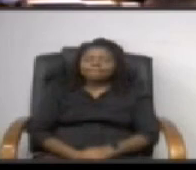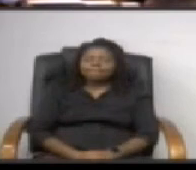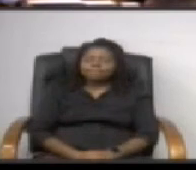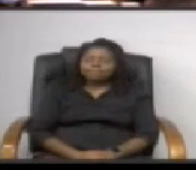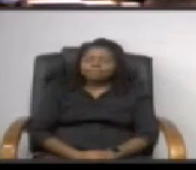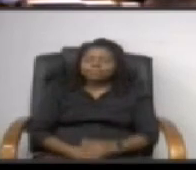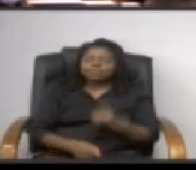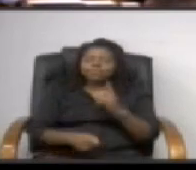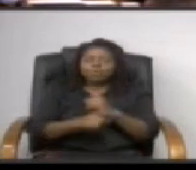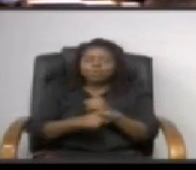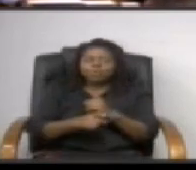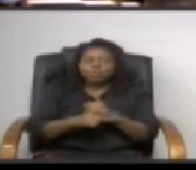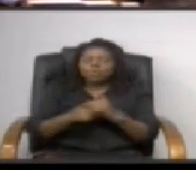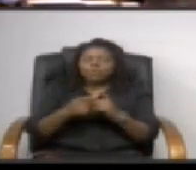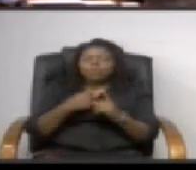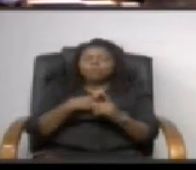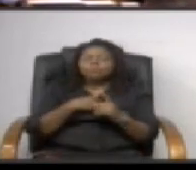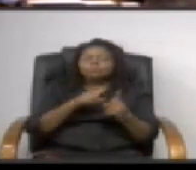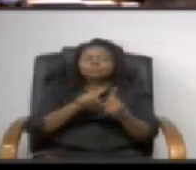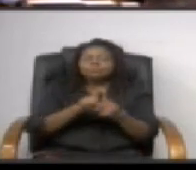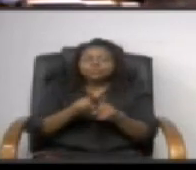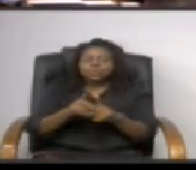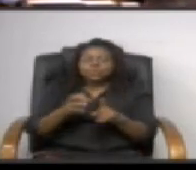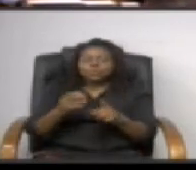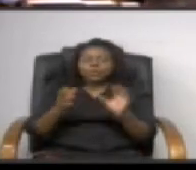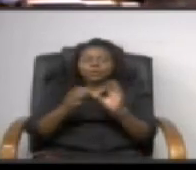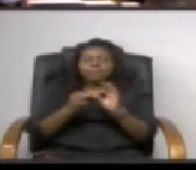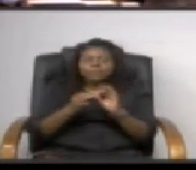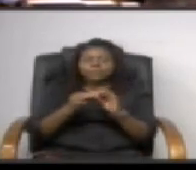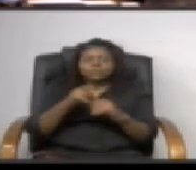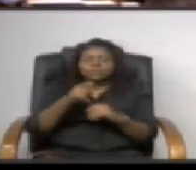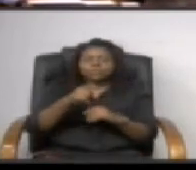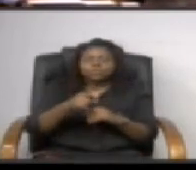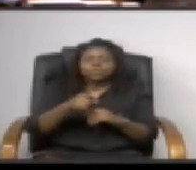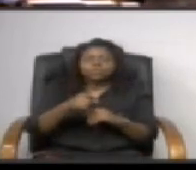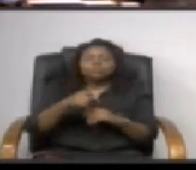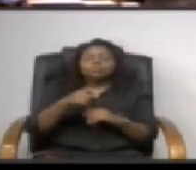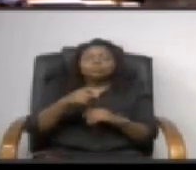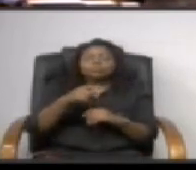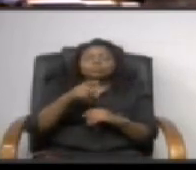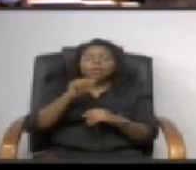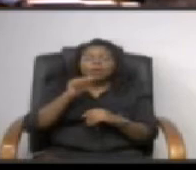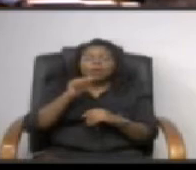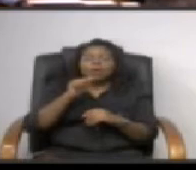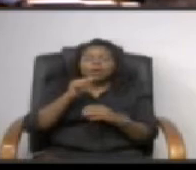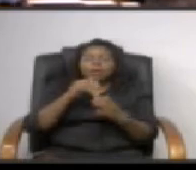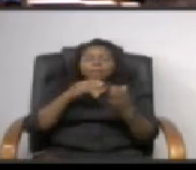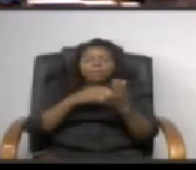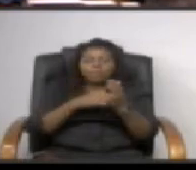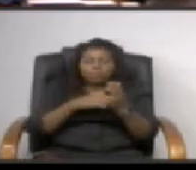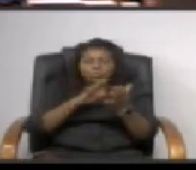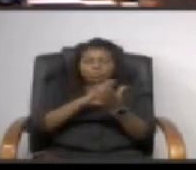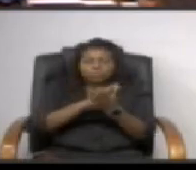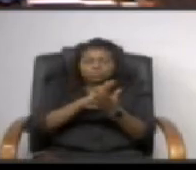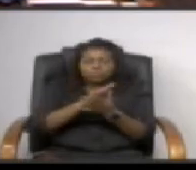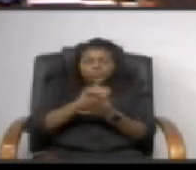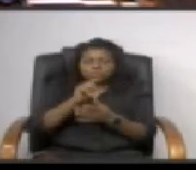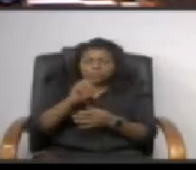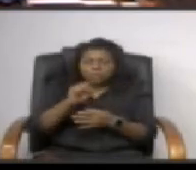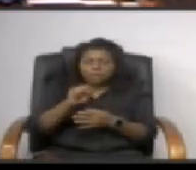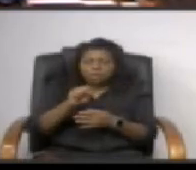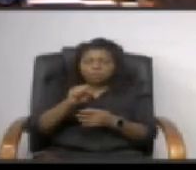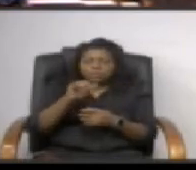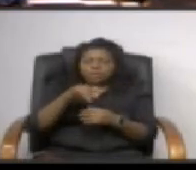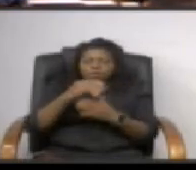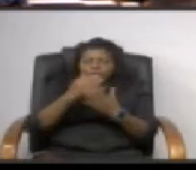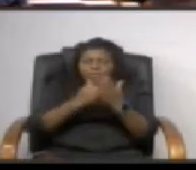that we opposed the cell towers on school property for safety concerns which were listed in that one paper